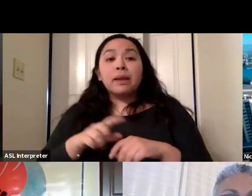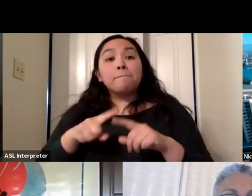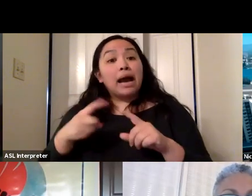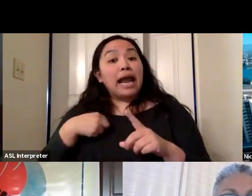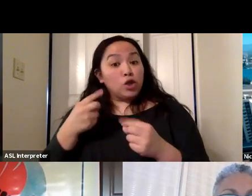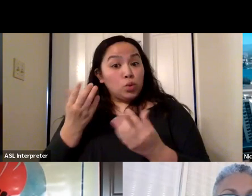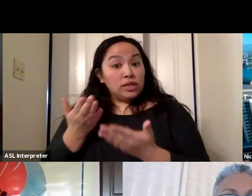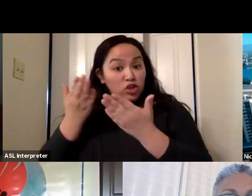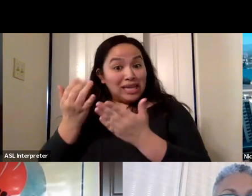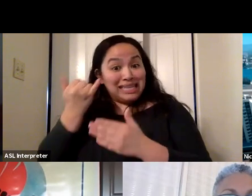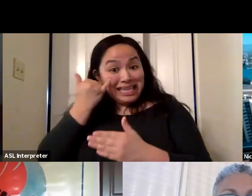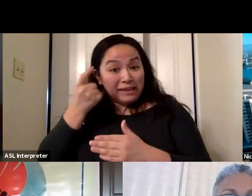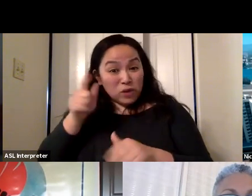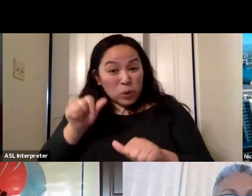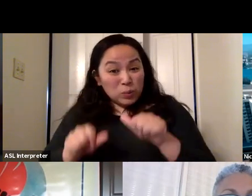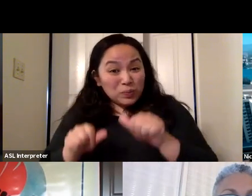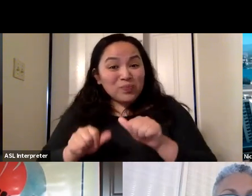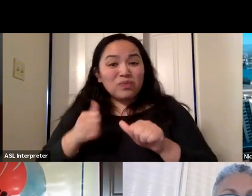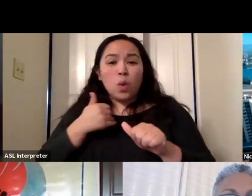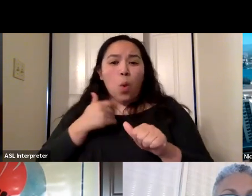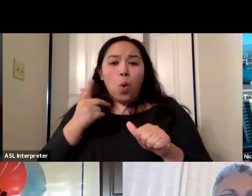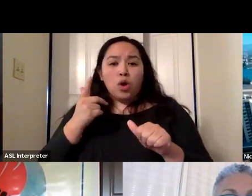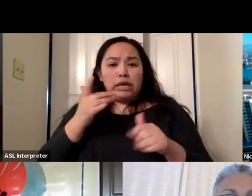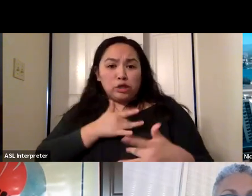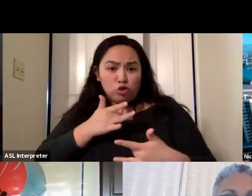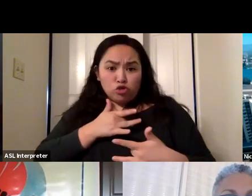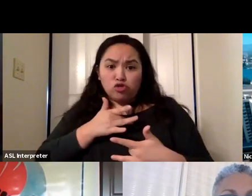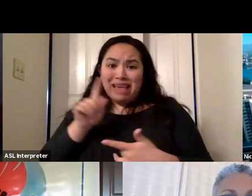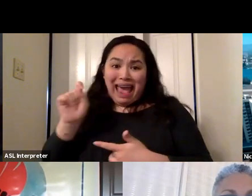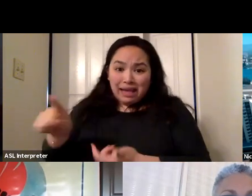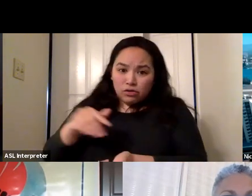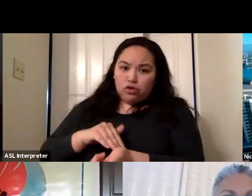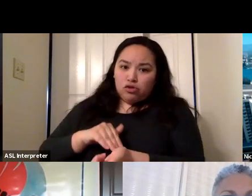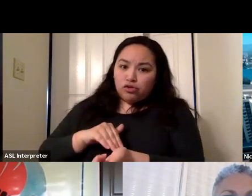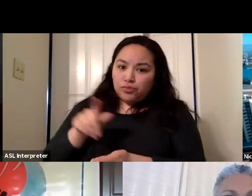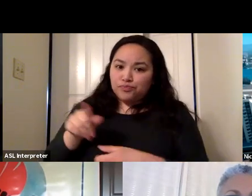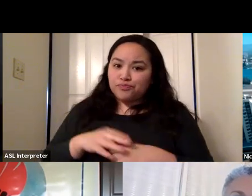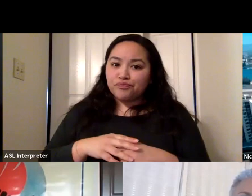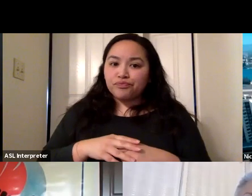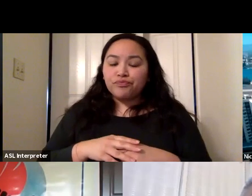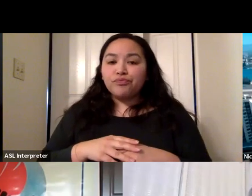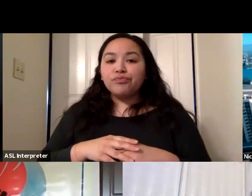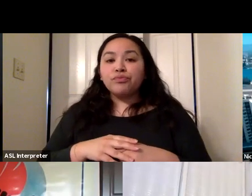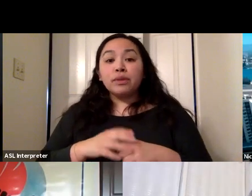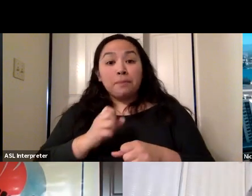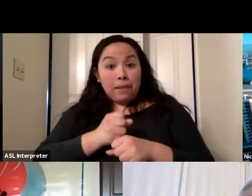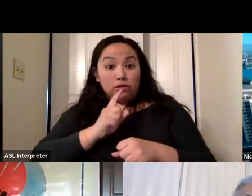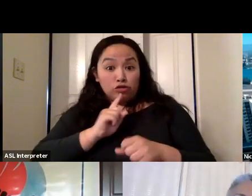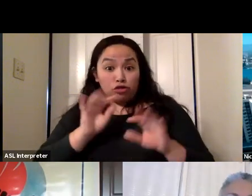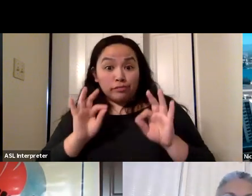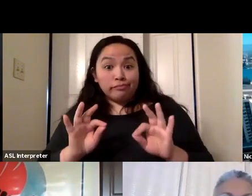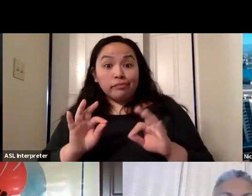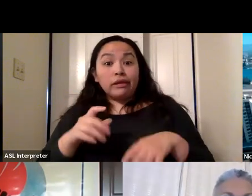anybody with questions or medical issues speak to their health care provider if they have one and make sure, because